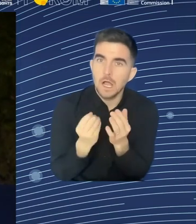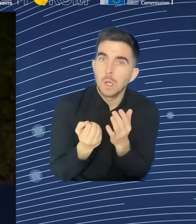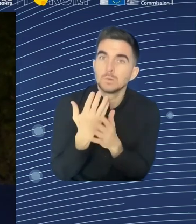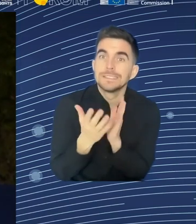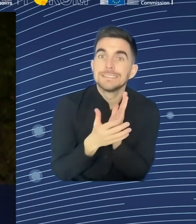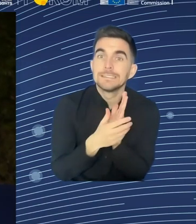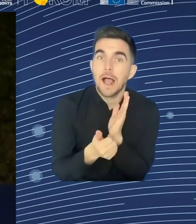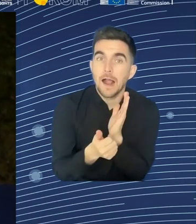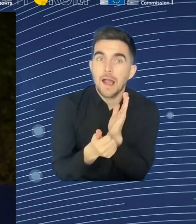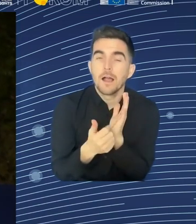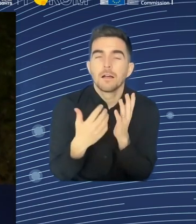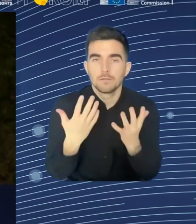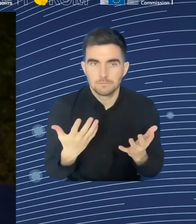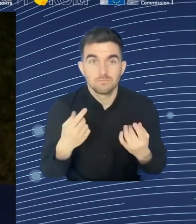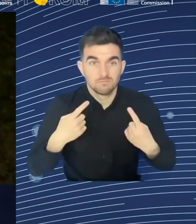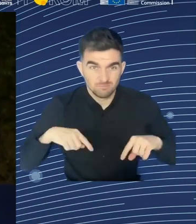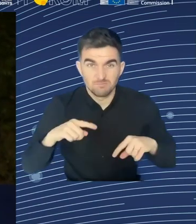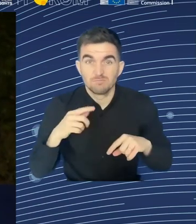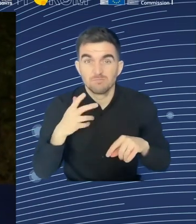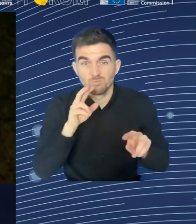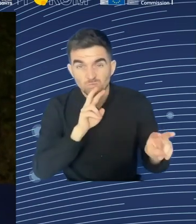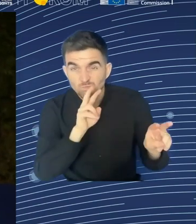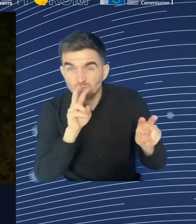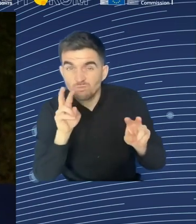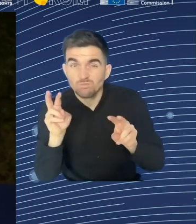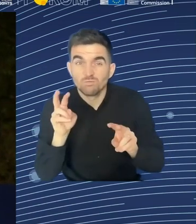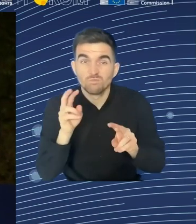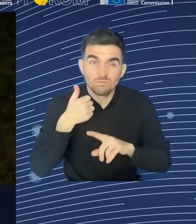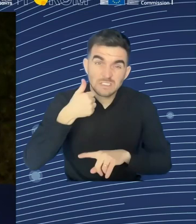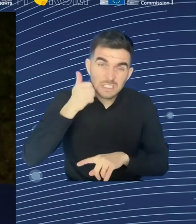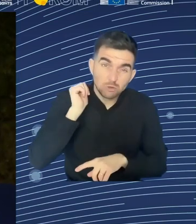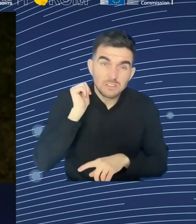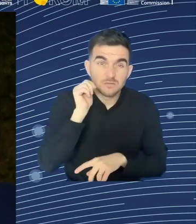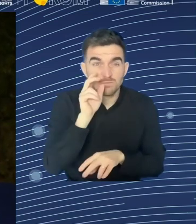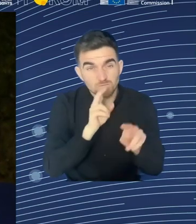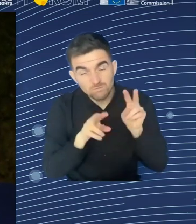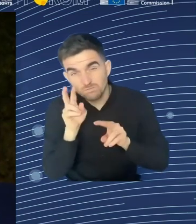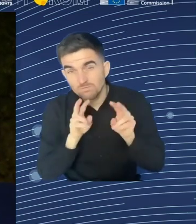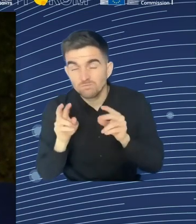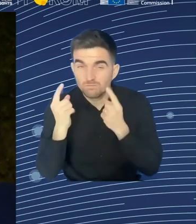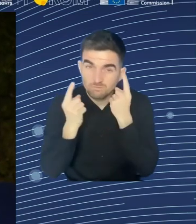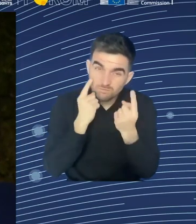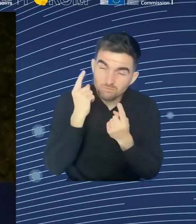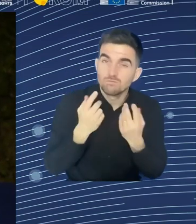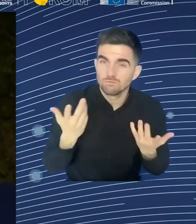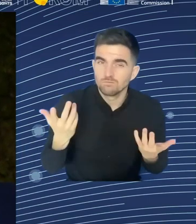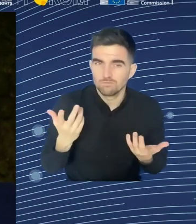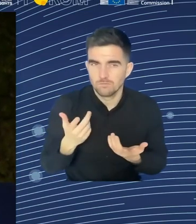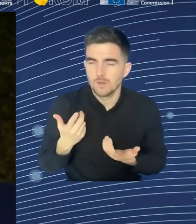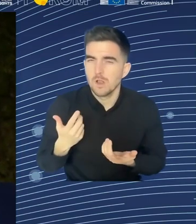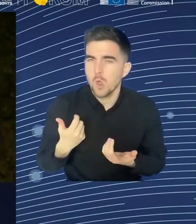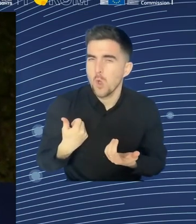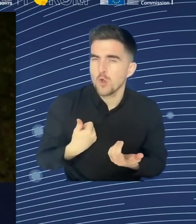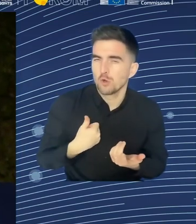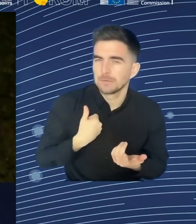to do new tasks. And that's really a change that we've been seeing for the last 10 years. But that's going to be more probably